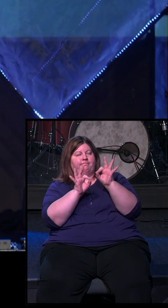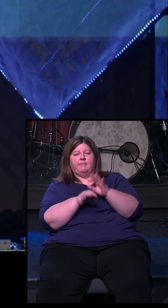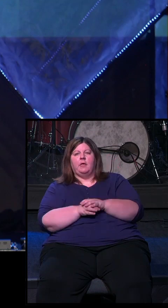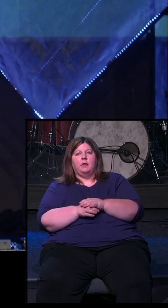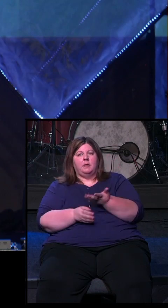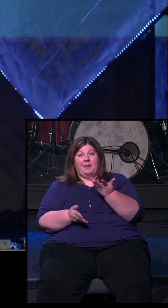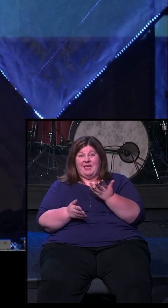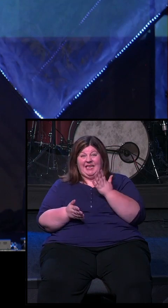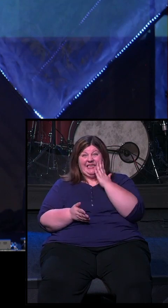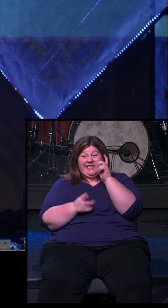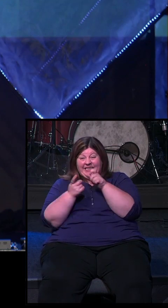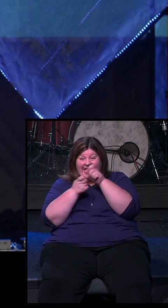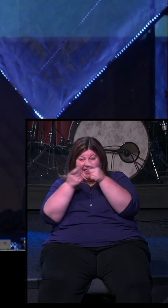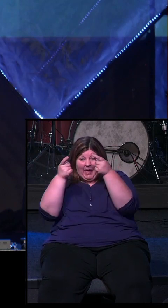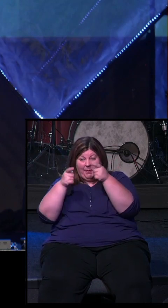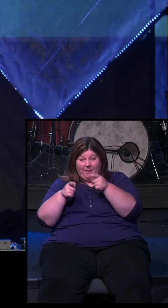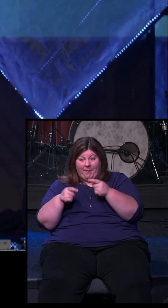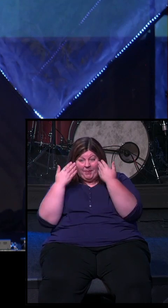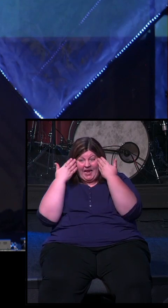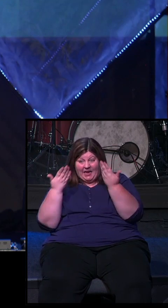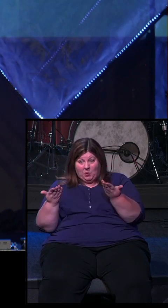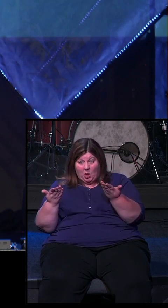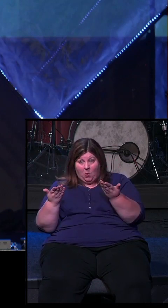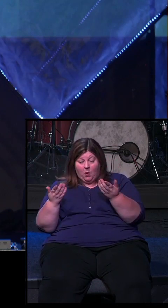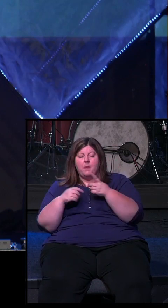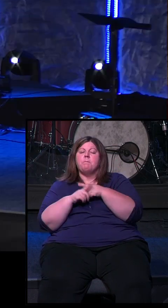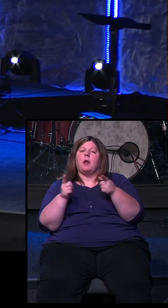go through and what's going to happen. But I have certainty.